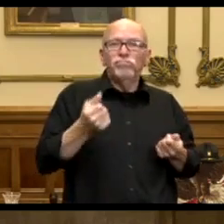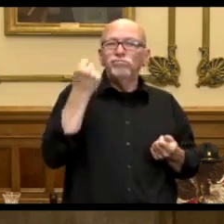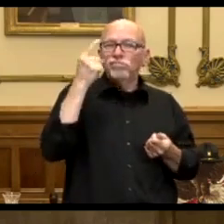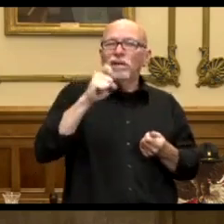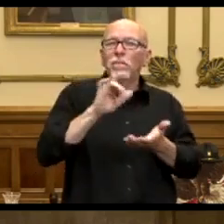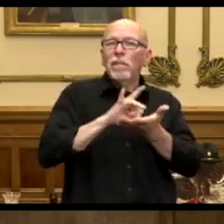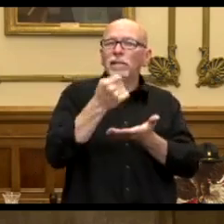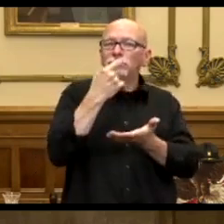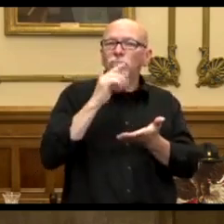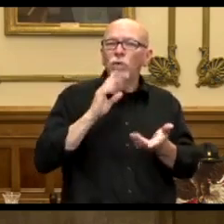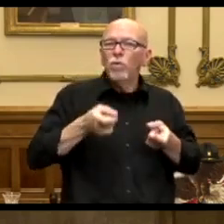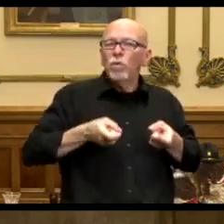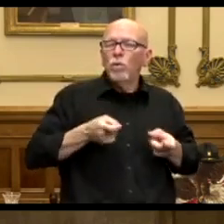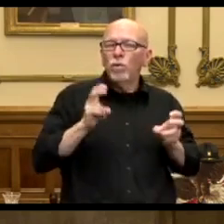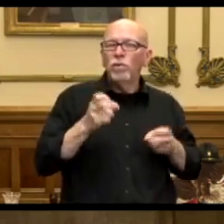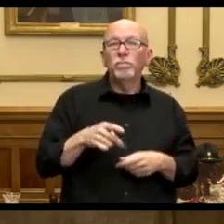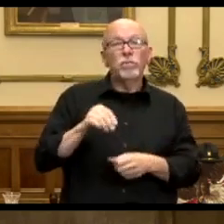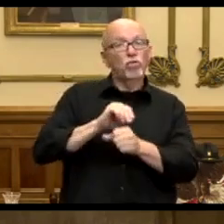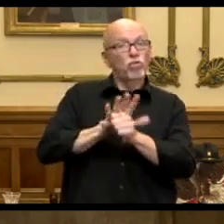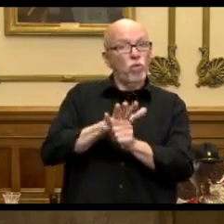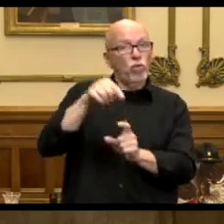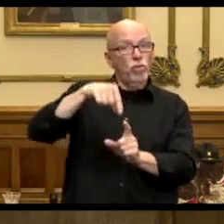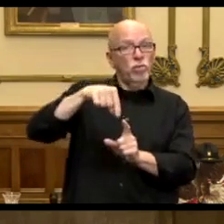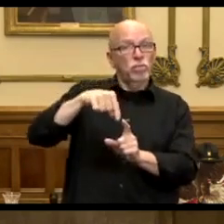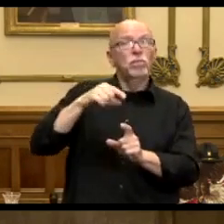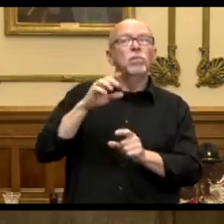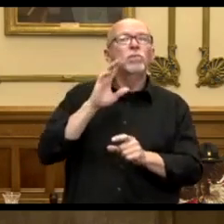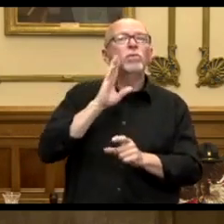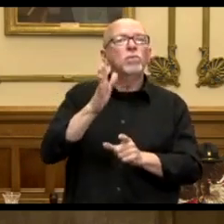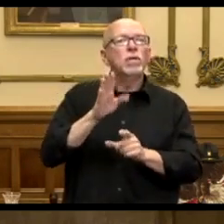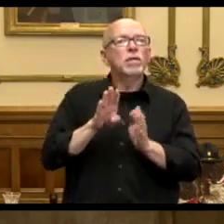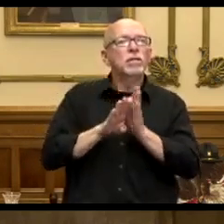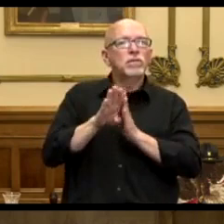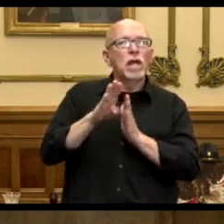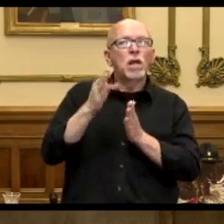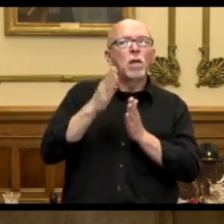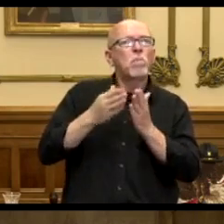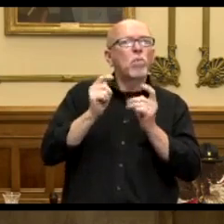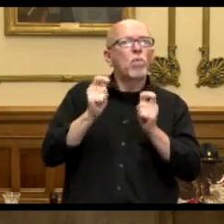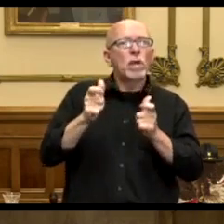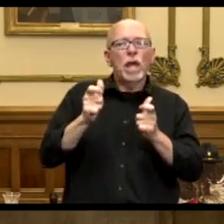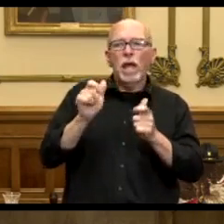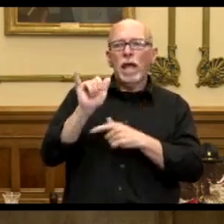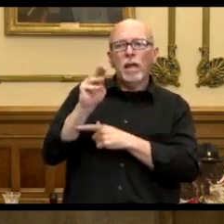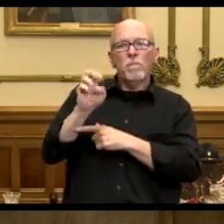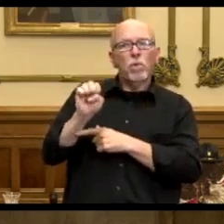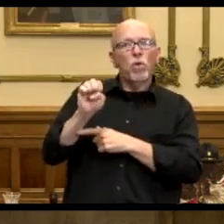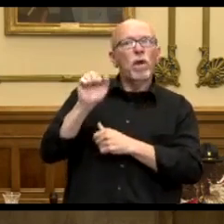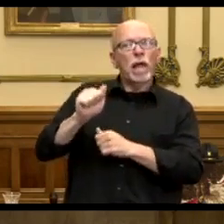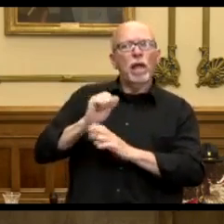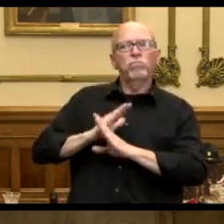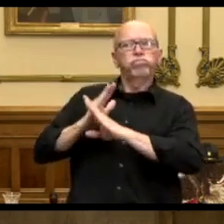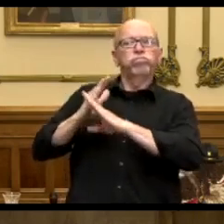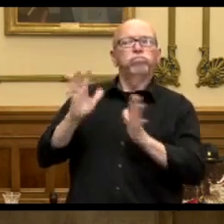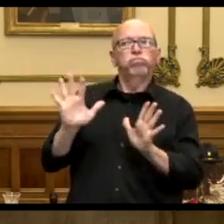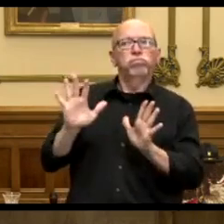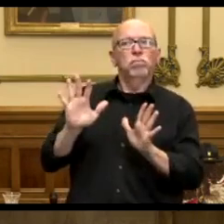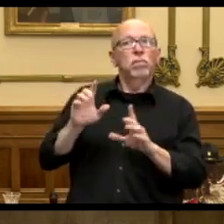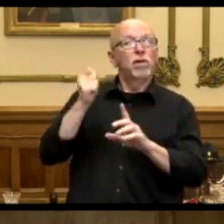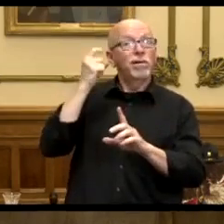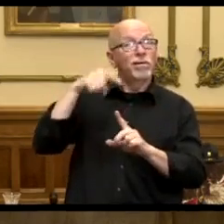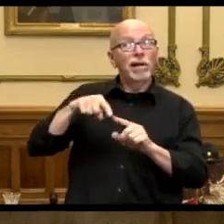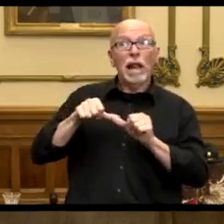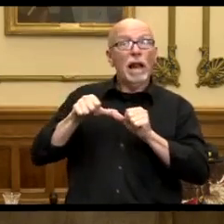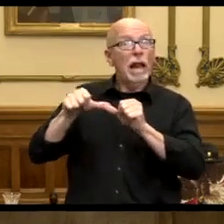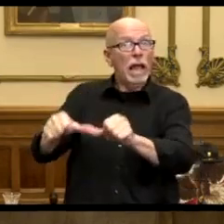The coronavirus people get, they develop some brief immunity, the ability to fight that virus off. But unfortunately, that immunity